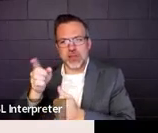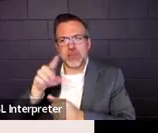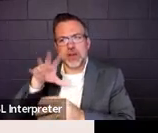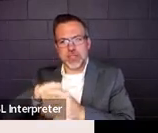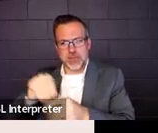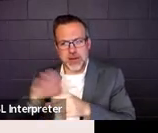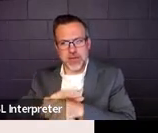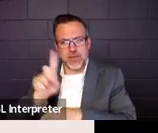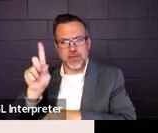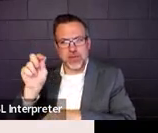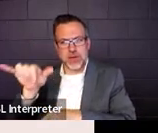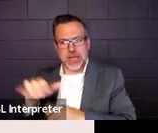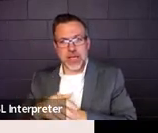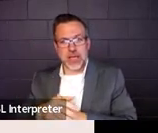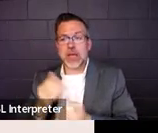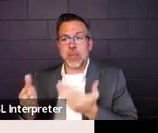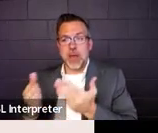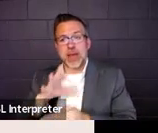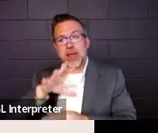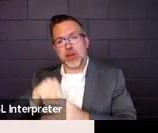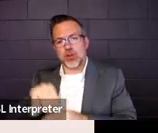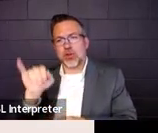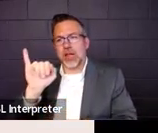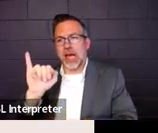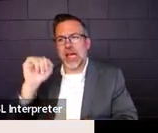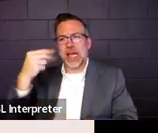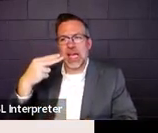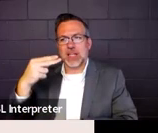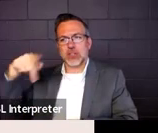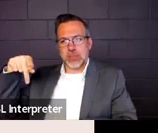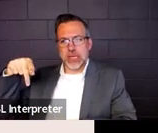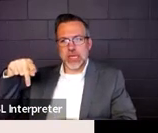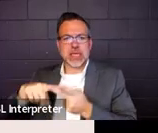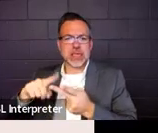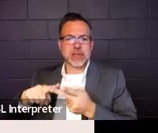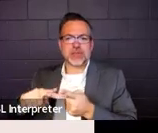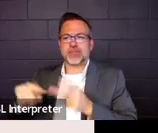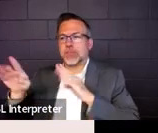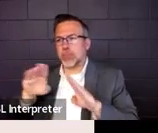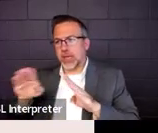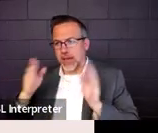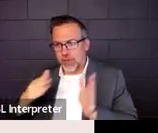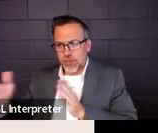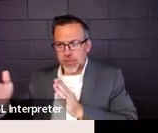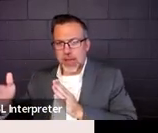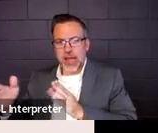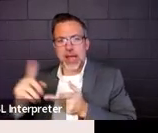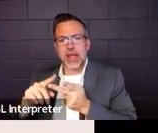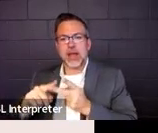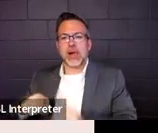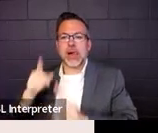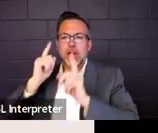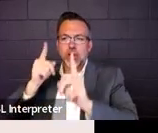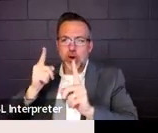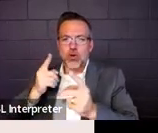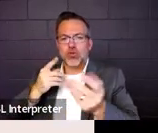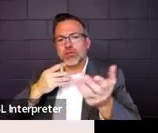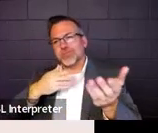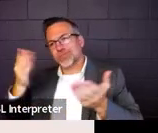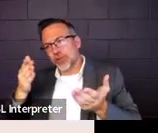need to include an IEP, a behavior plan, goals, services, supports, accommodations.